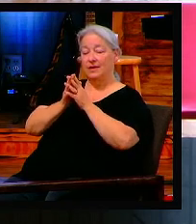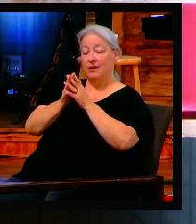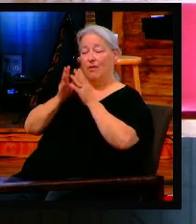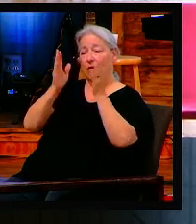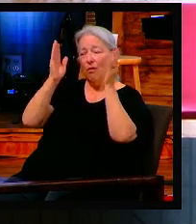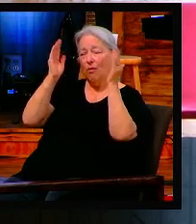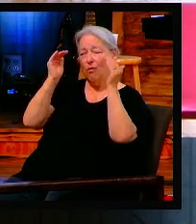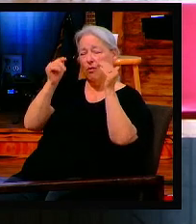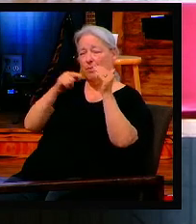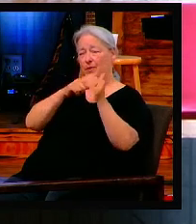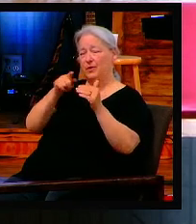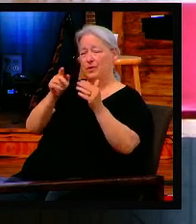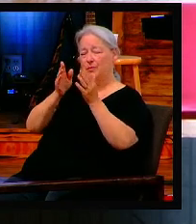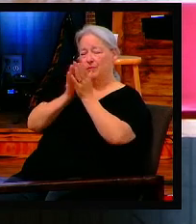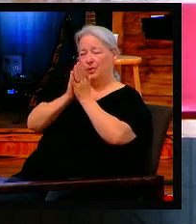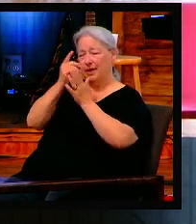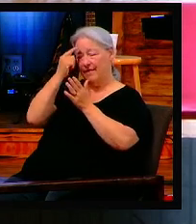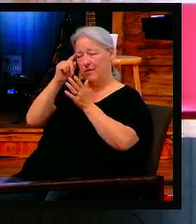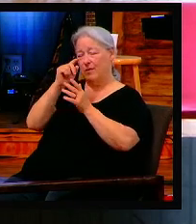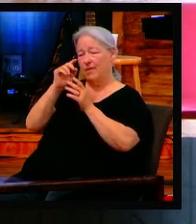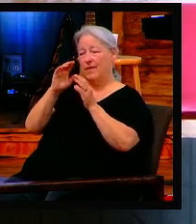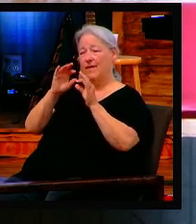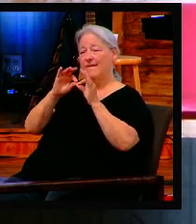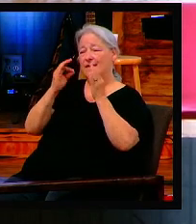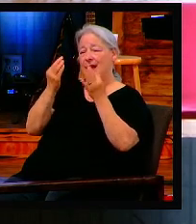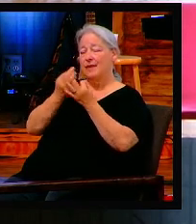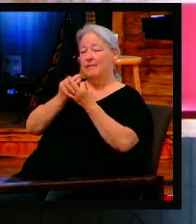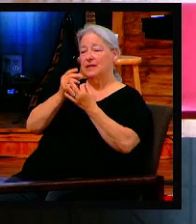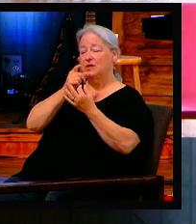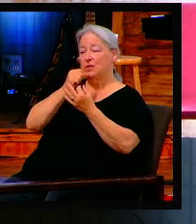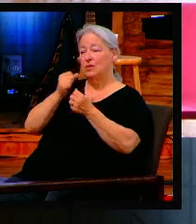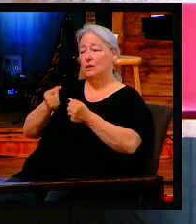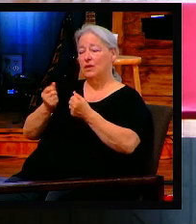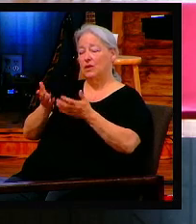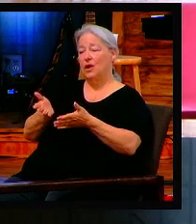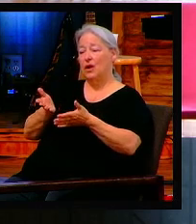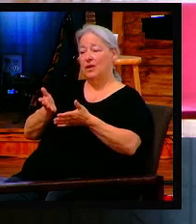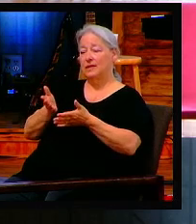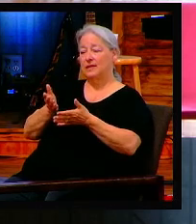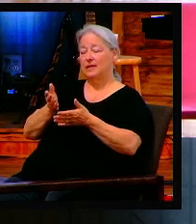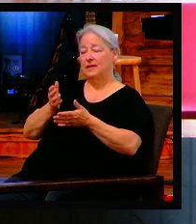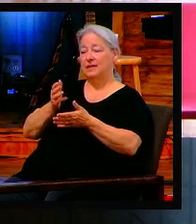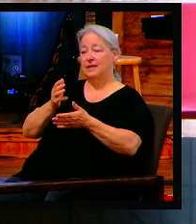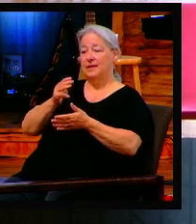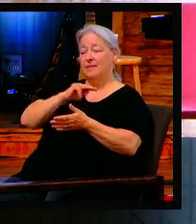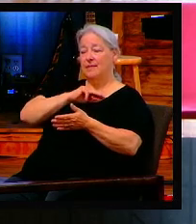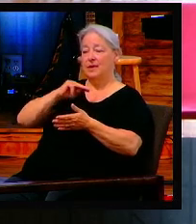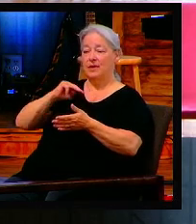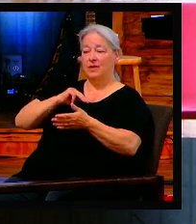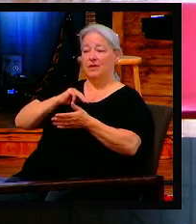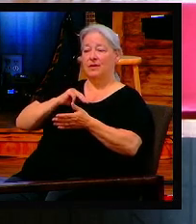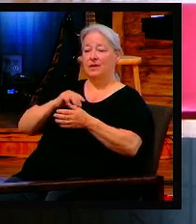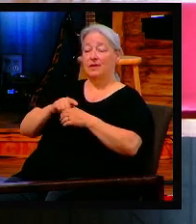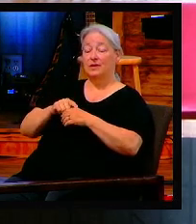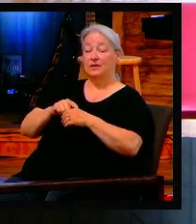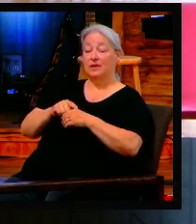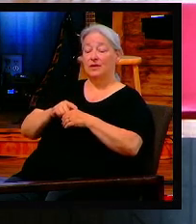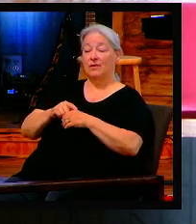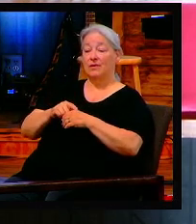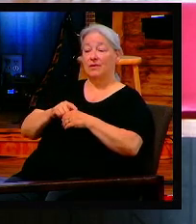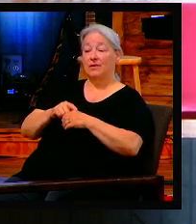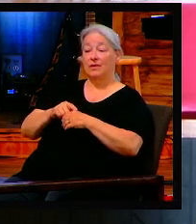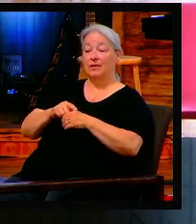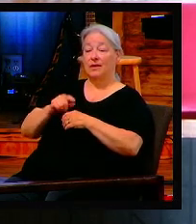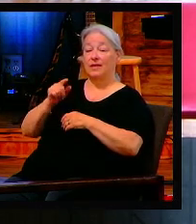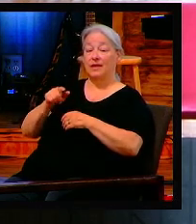enjoy our freedom. But while we're doing that tomorrow, know this, that they're trying to define what a pandemic is. And once they